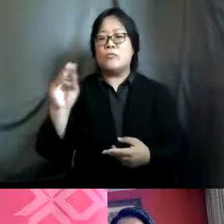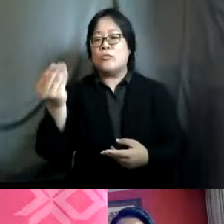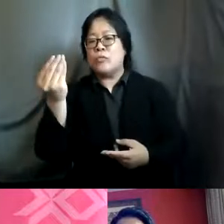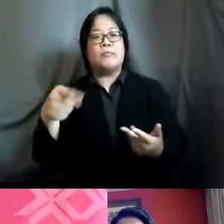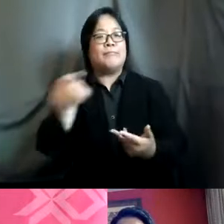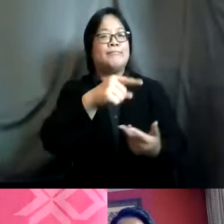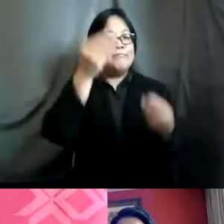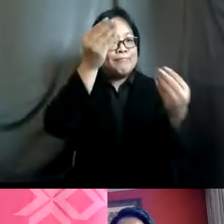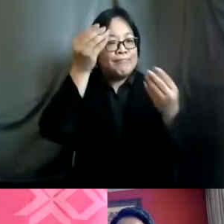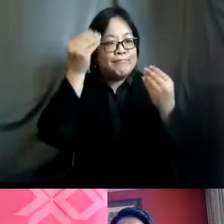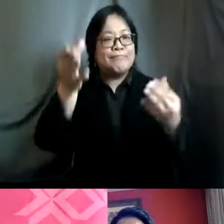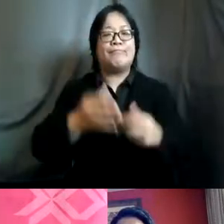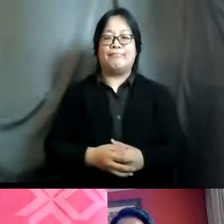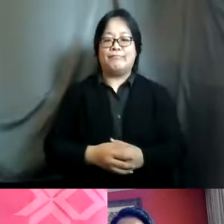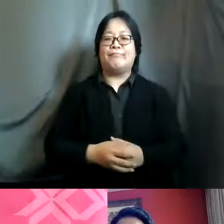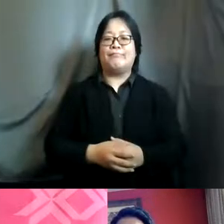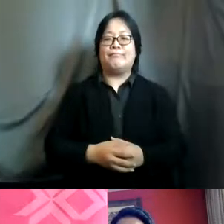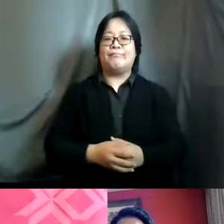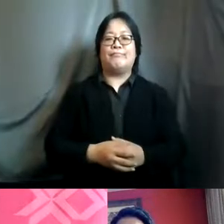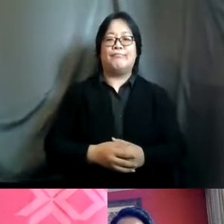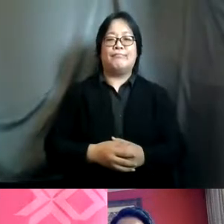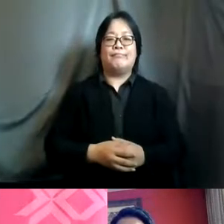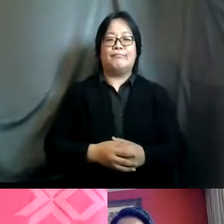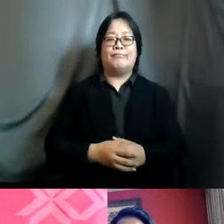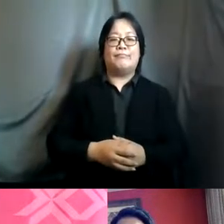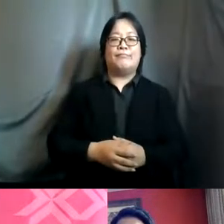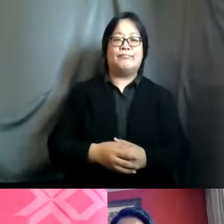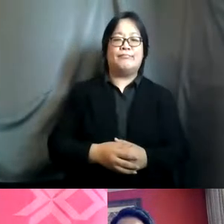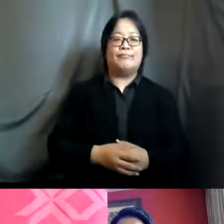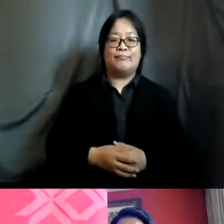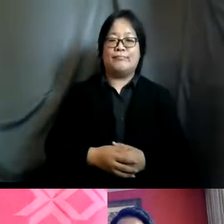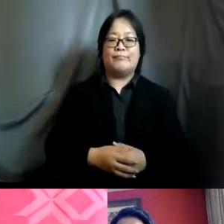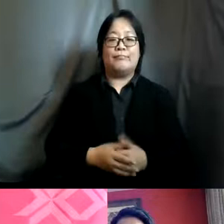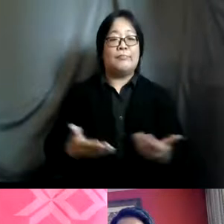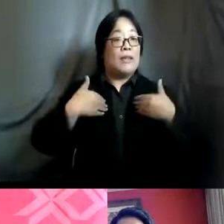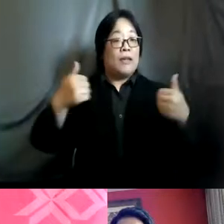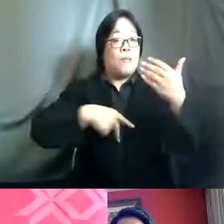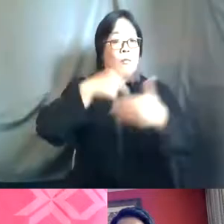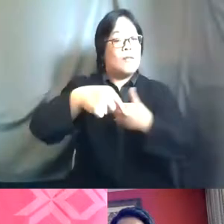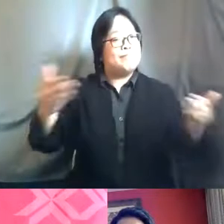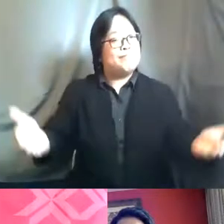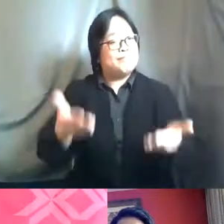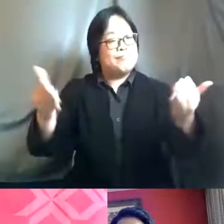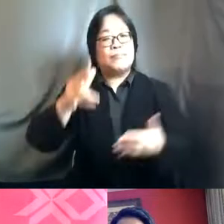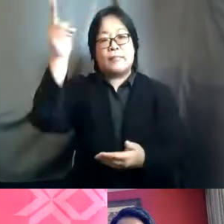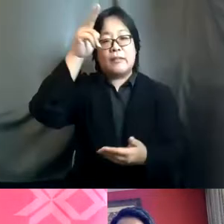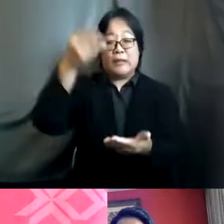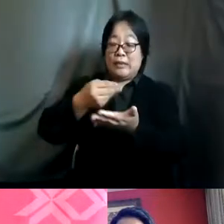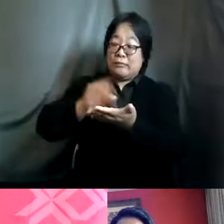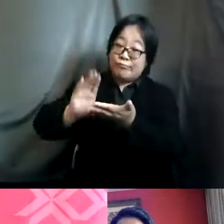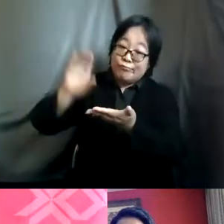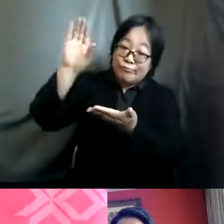children our maternal health programs encourage governments to invest in and